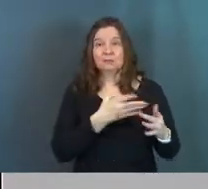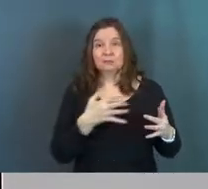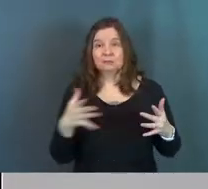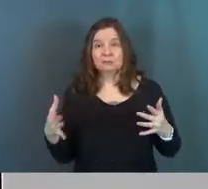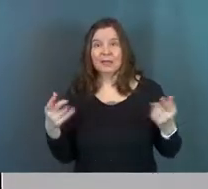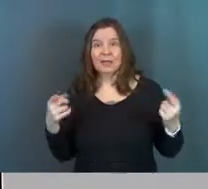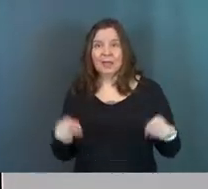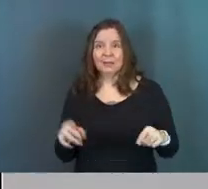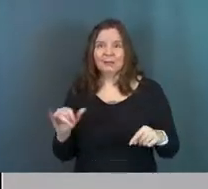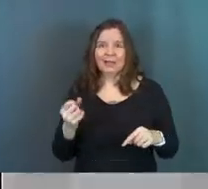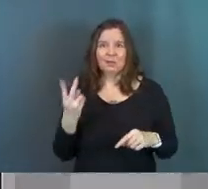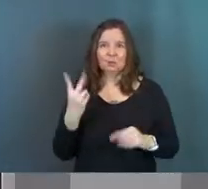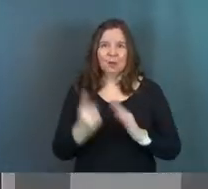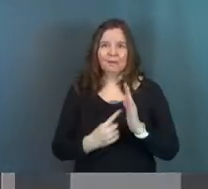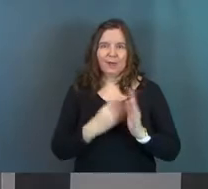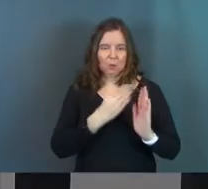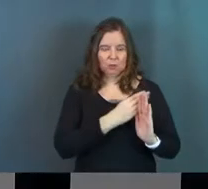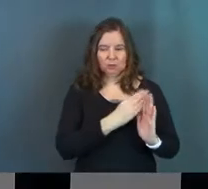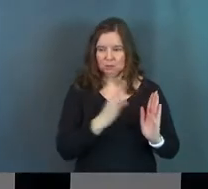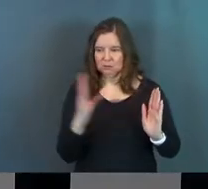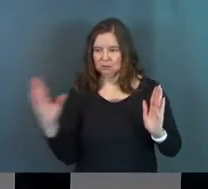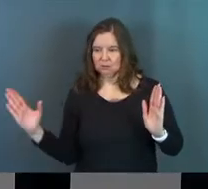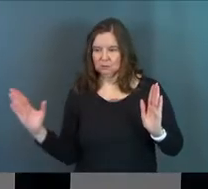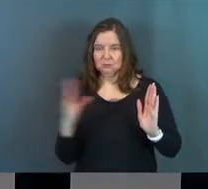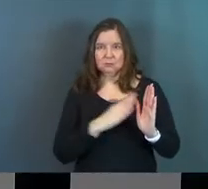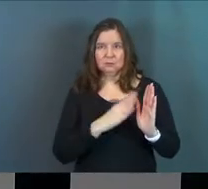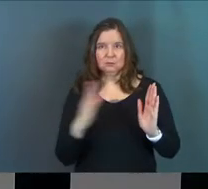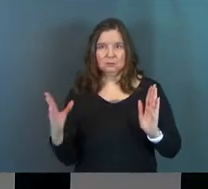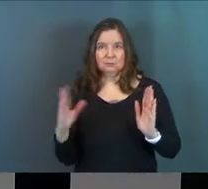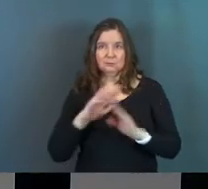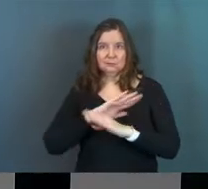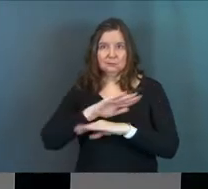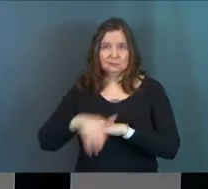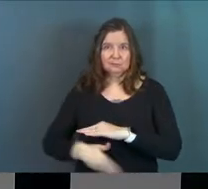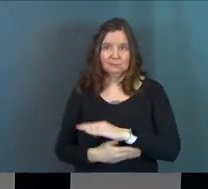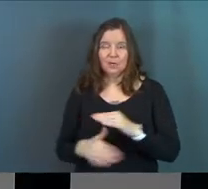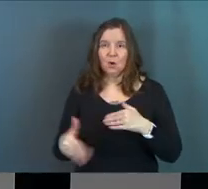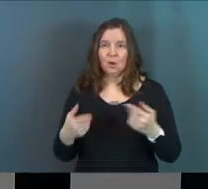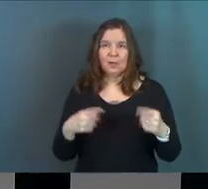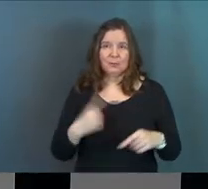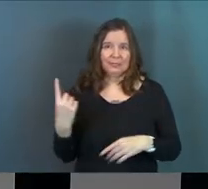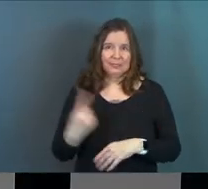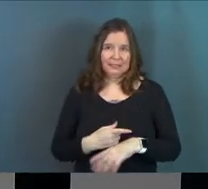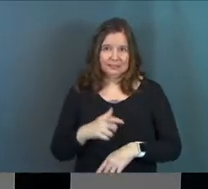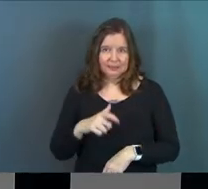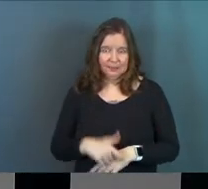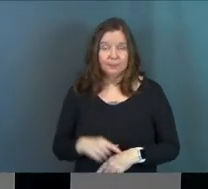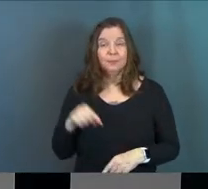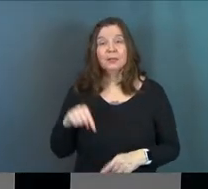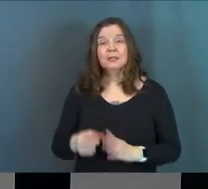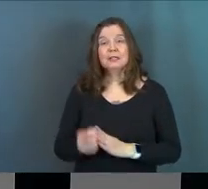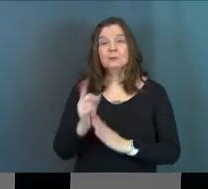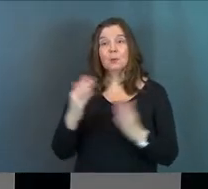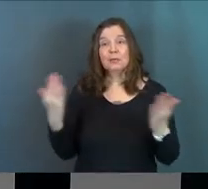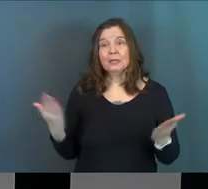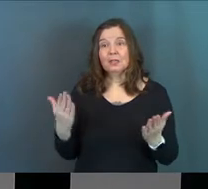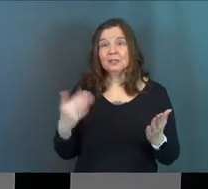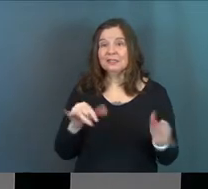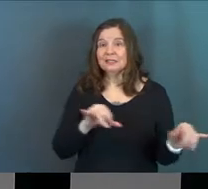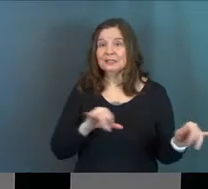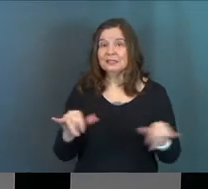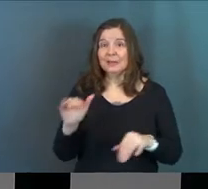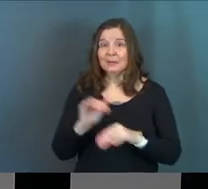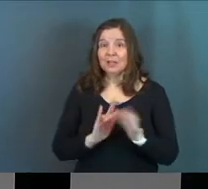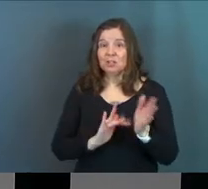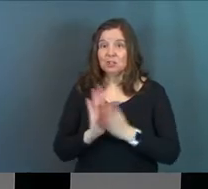we're walking through happens in like 12 hours, okay? It all happens very, very, very quick. It all walks through within a day's time, okay? But this moment right here, same